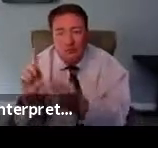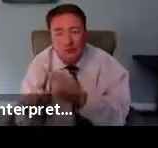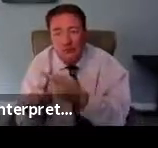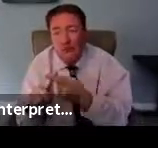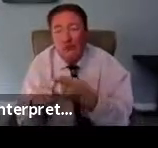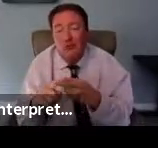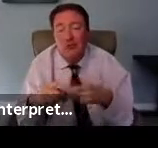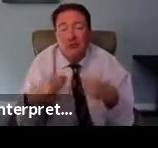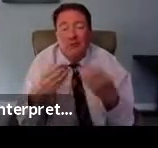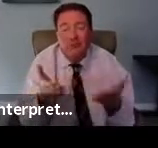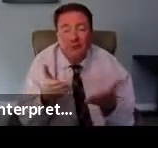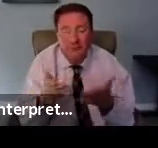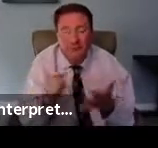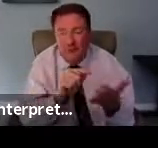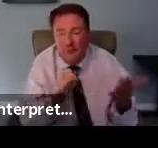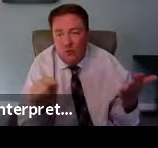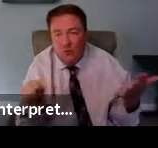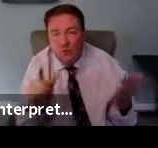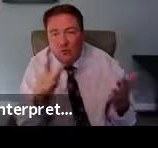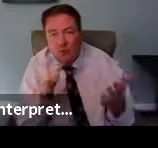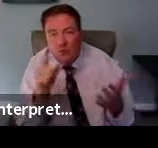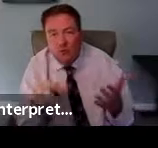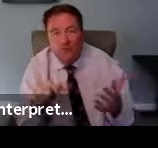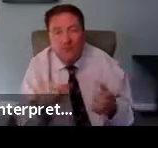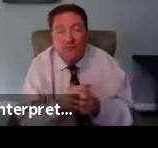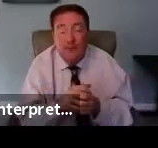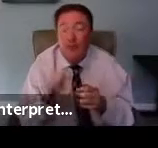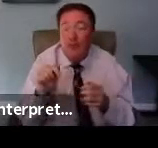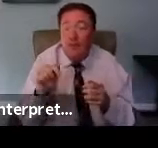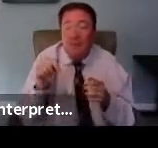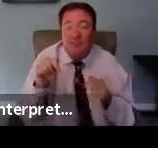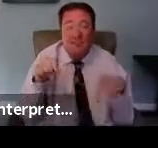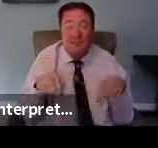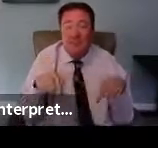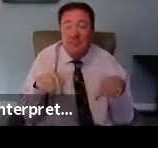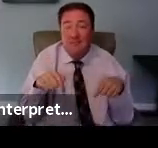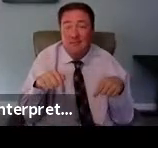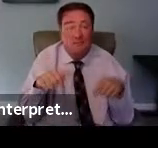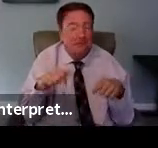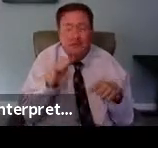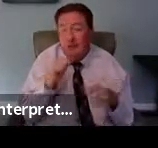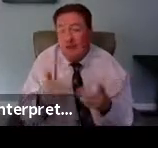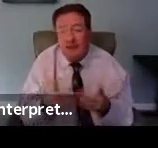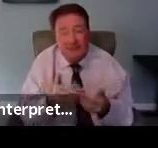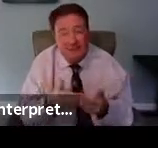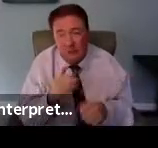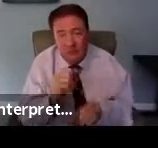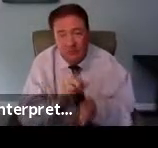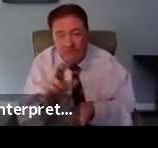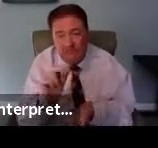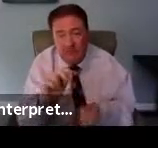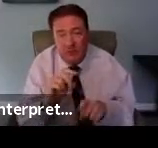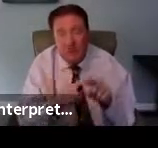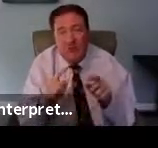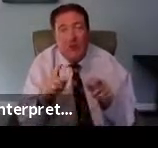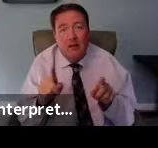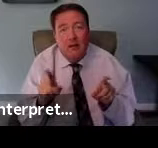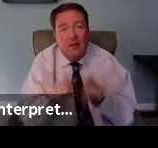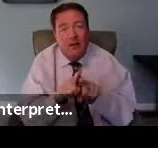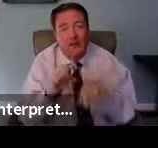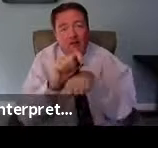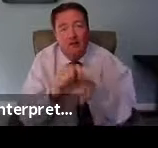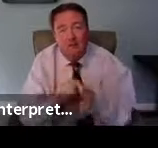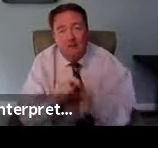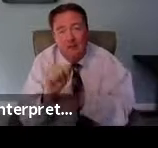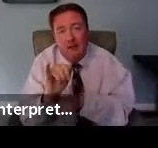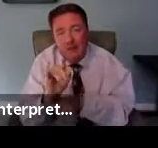furthest from opportunity. This road has not always been easy, but as traditional AIDS service organizations and